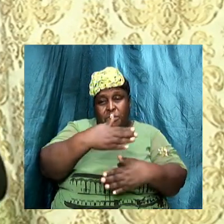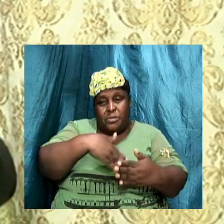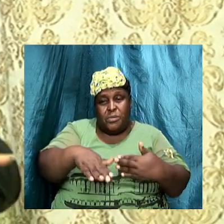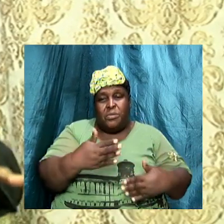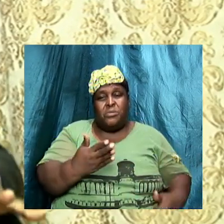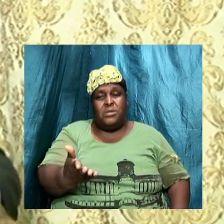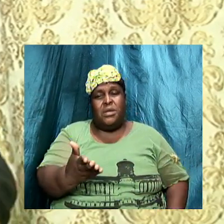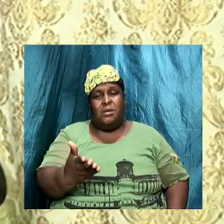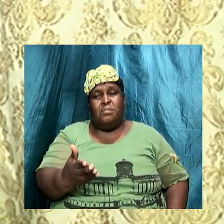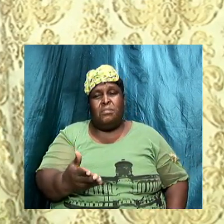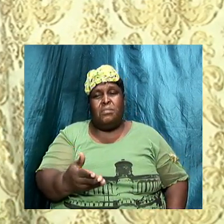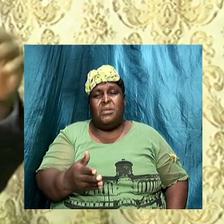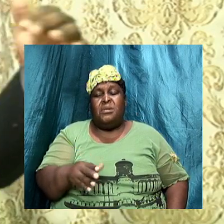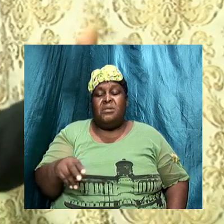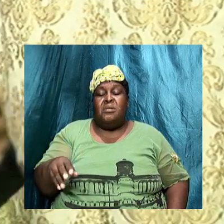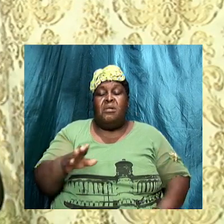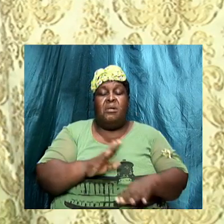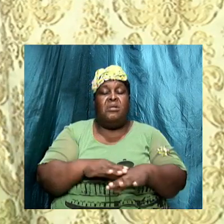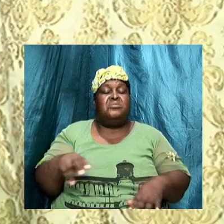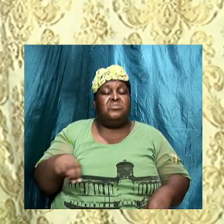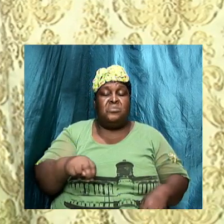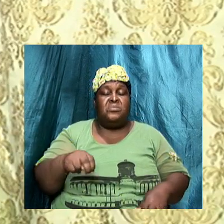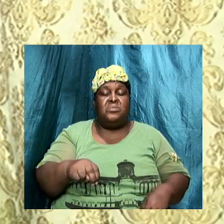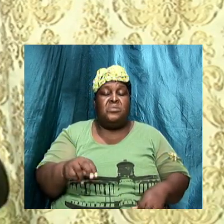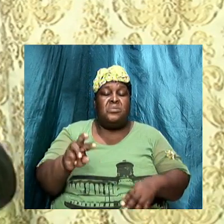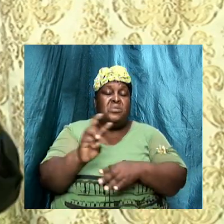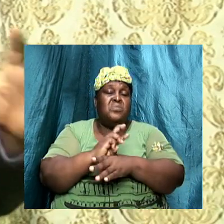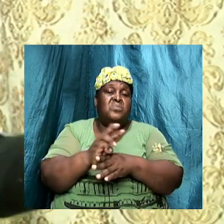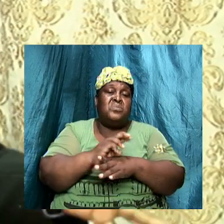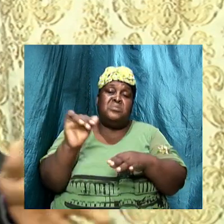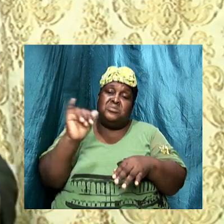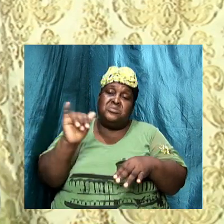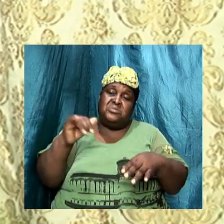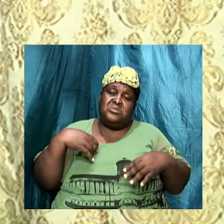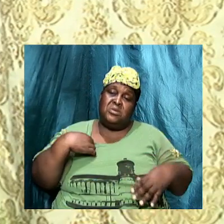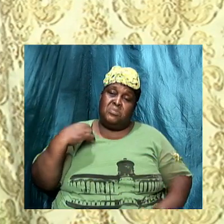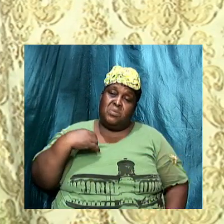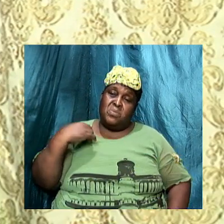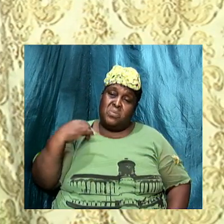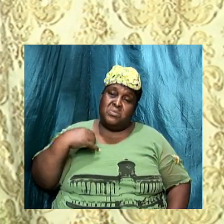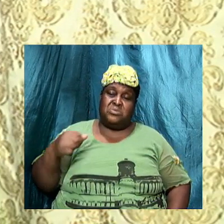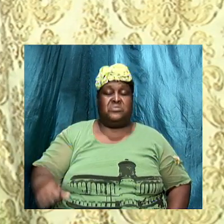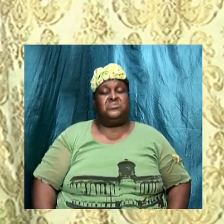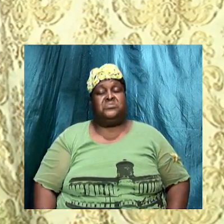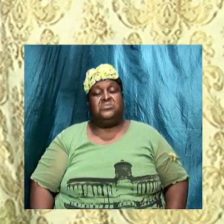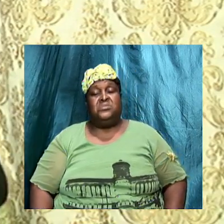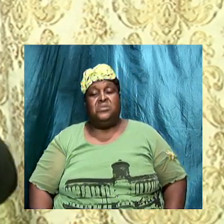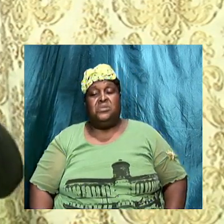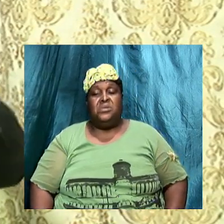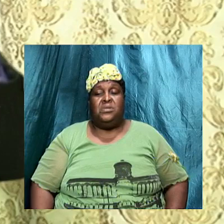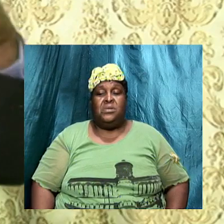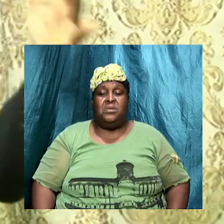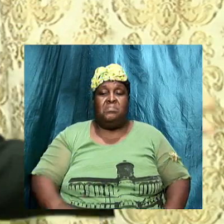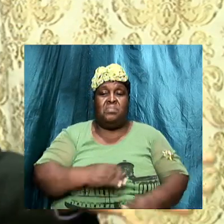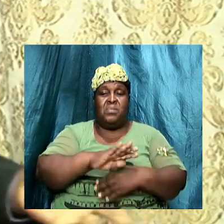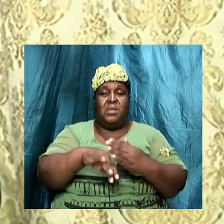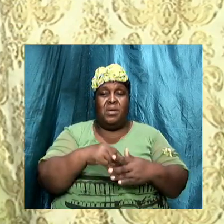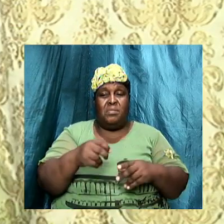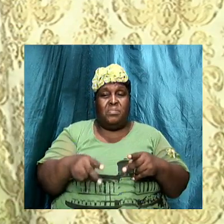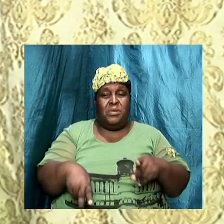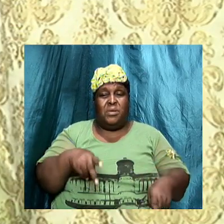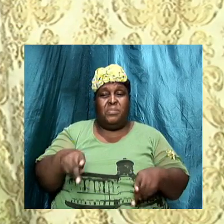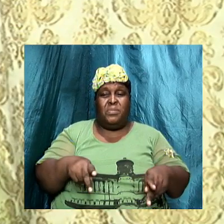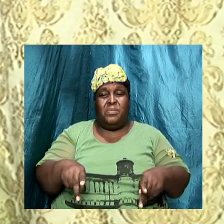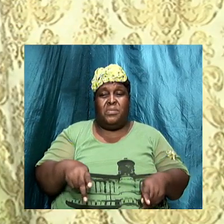They wore the same clothes like the other nations. They wear standards like the other nations. They live in tents like